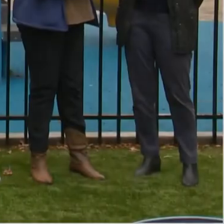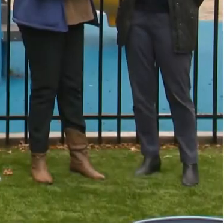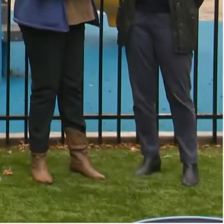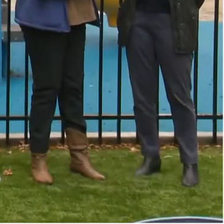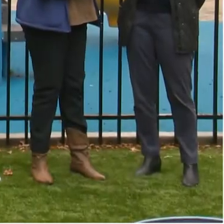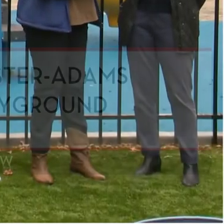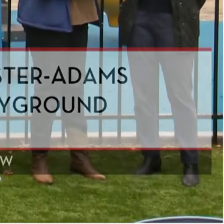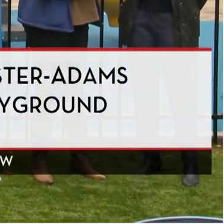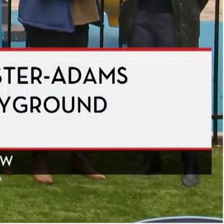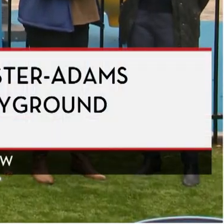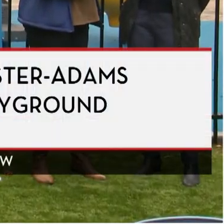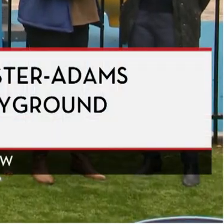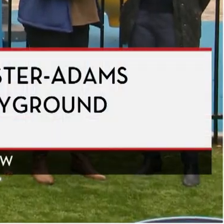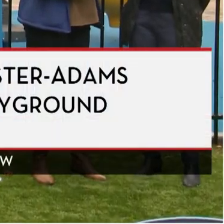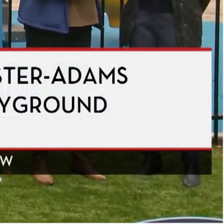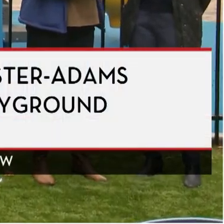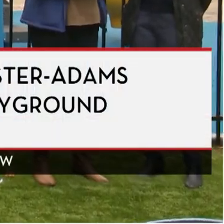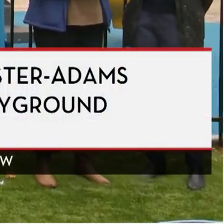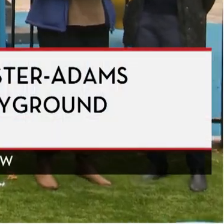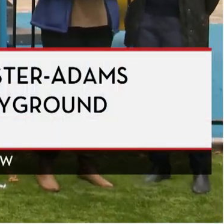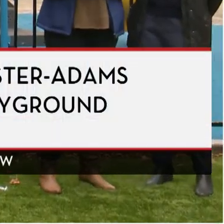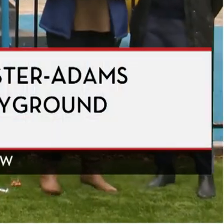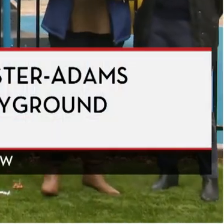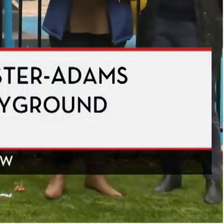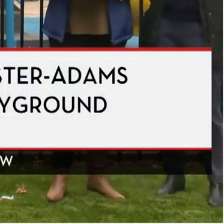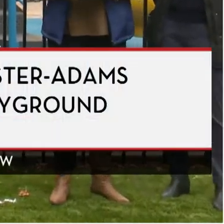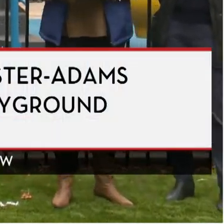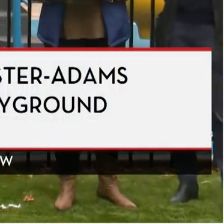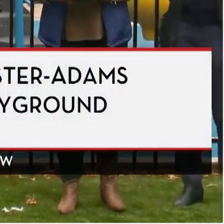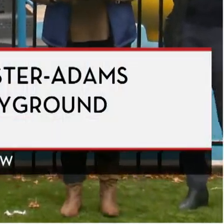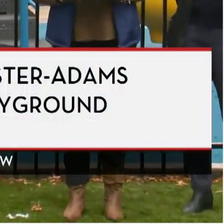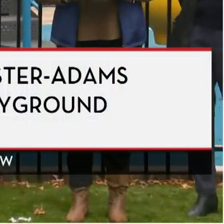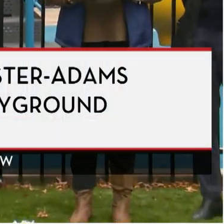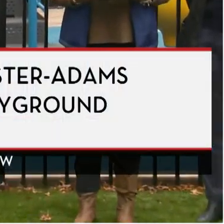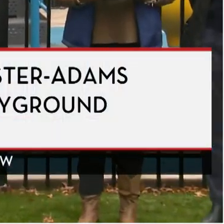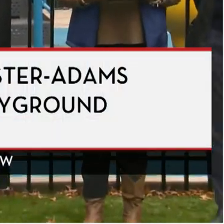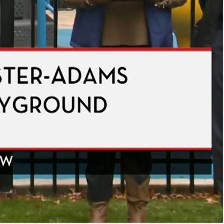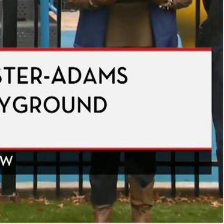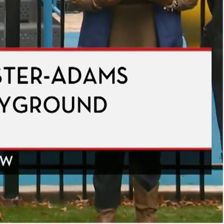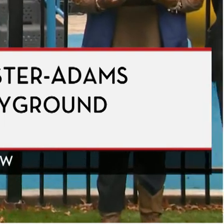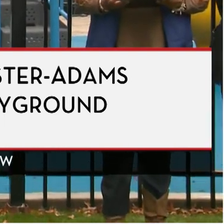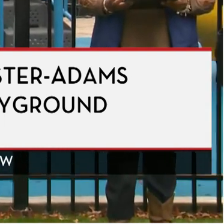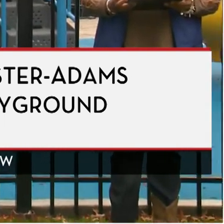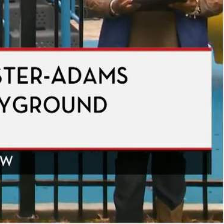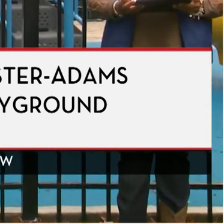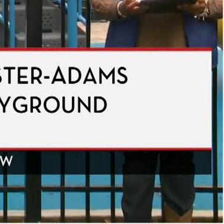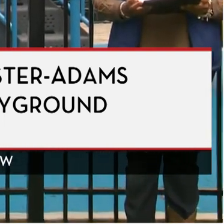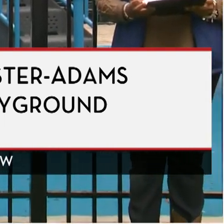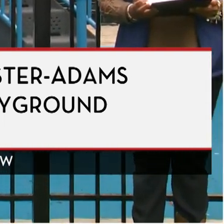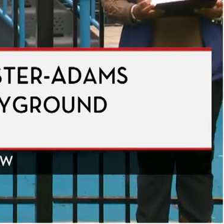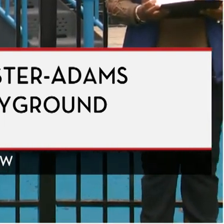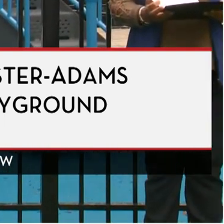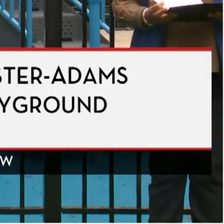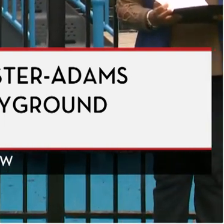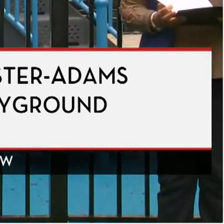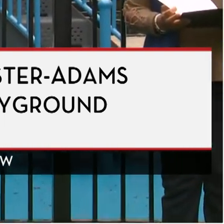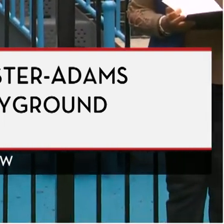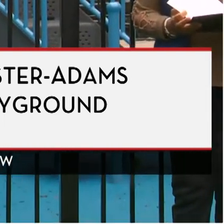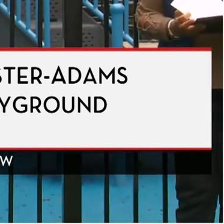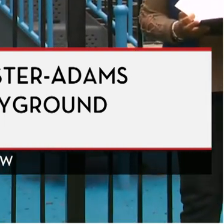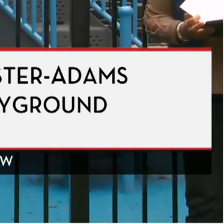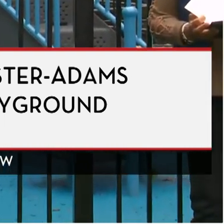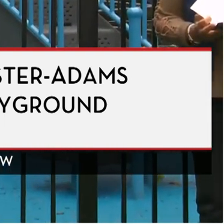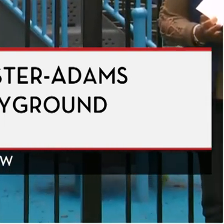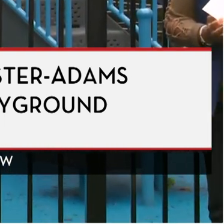Good morning everybody. Buenos dias a todos y a todas. Welcome to Oyster Adams Bilingual School. I'm Julian